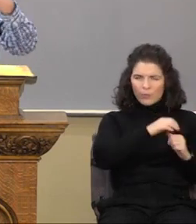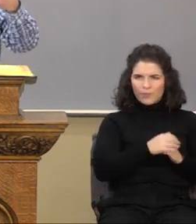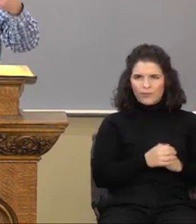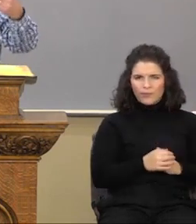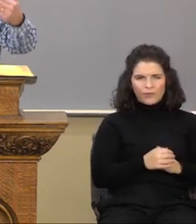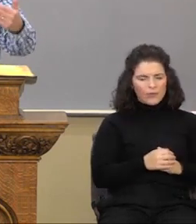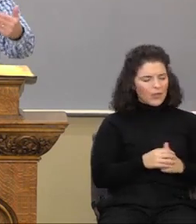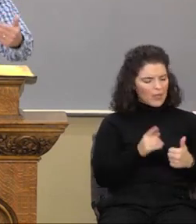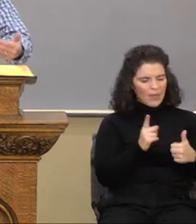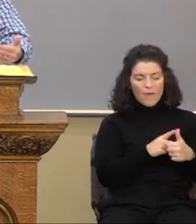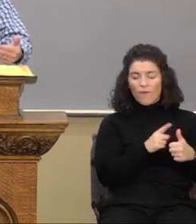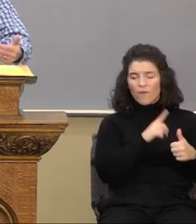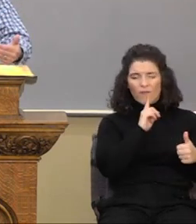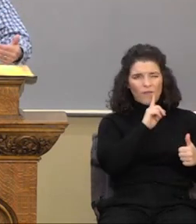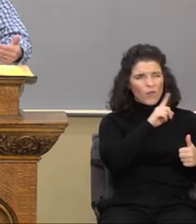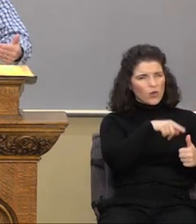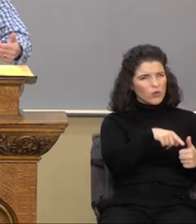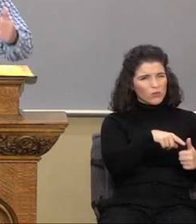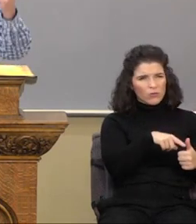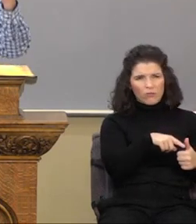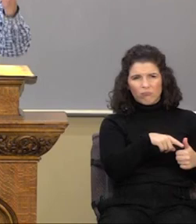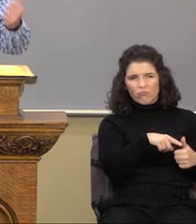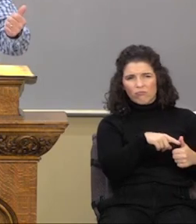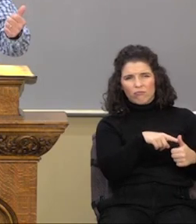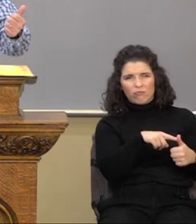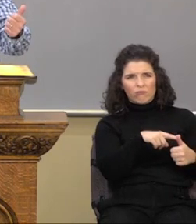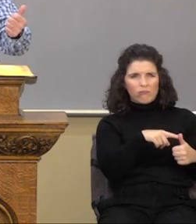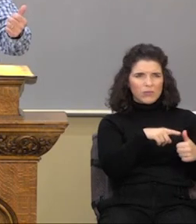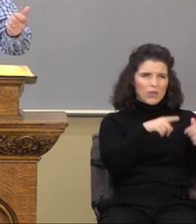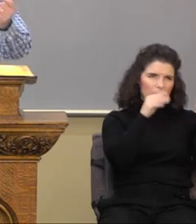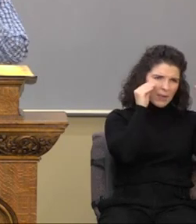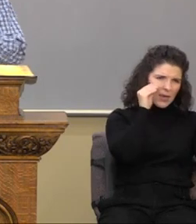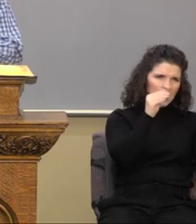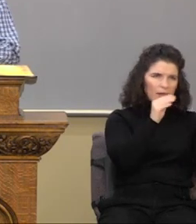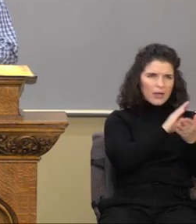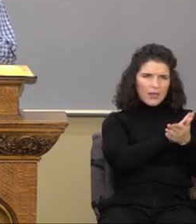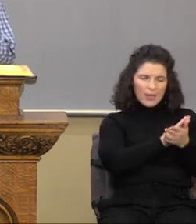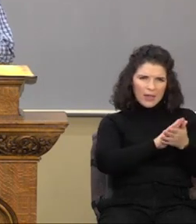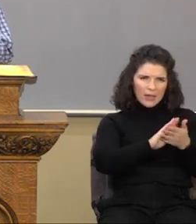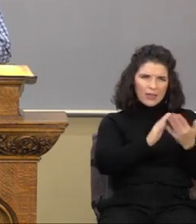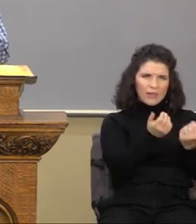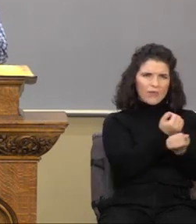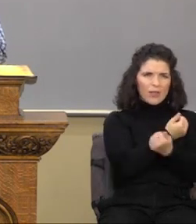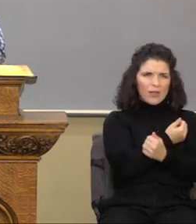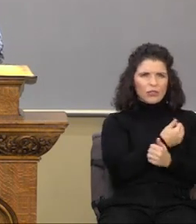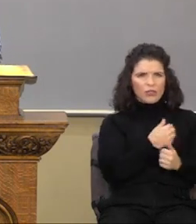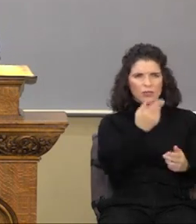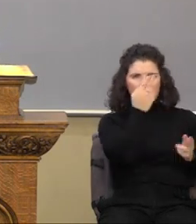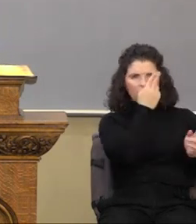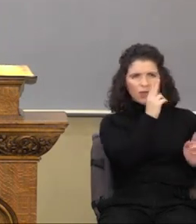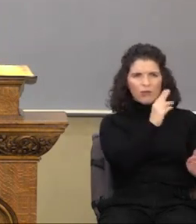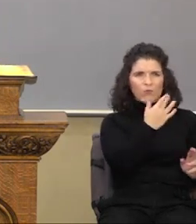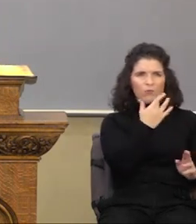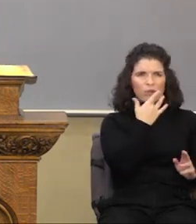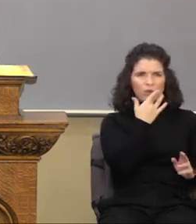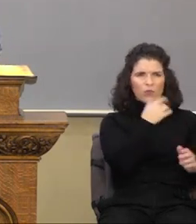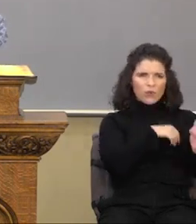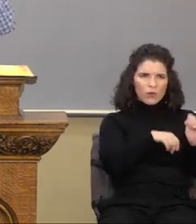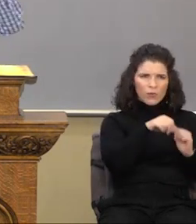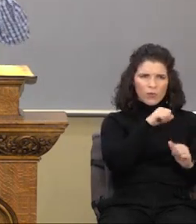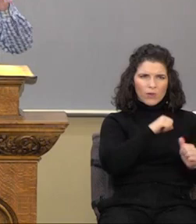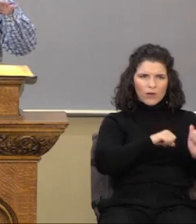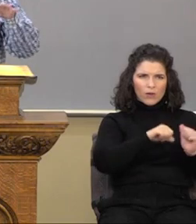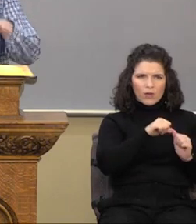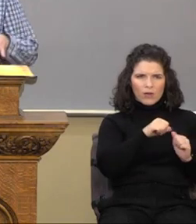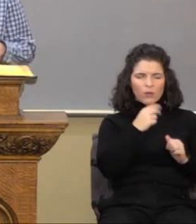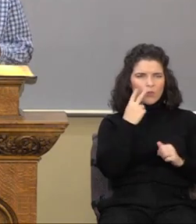the first one another ring commands. Be kindly affectioned and then in honor, preferring one another. We looked